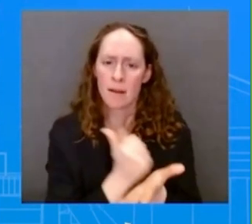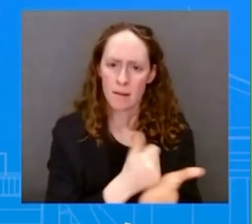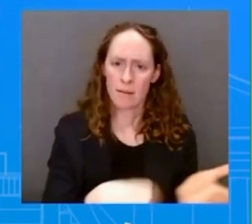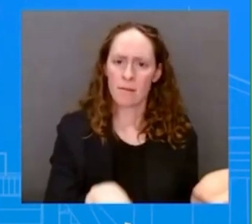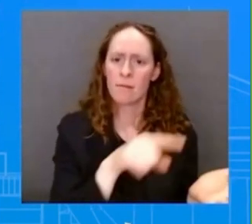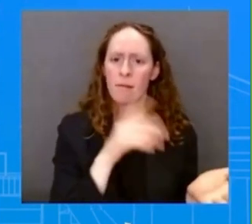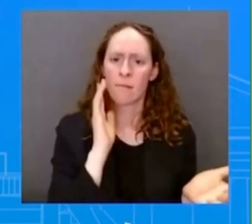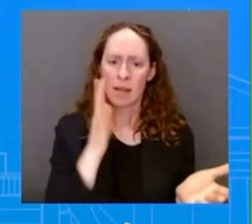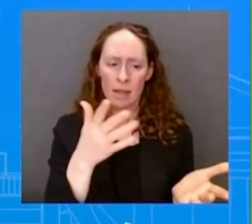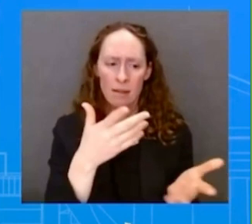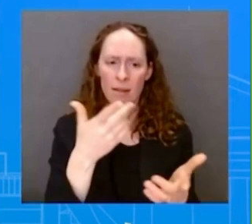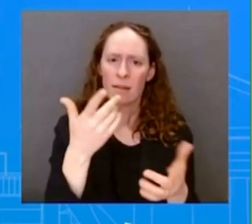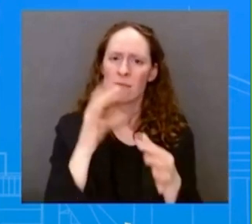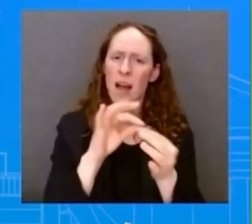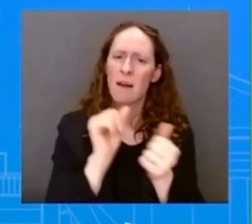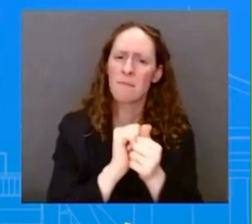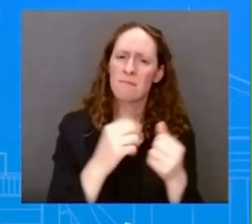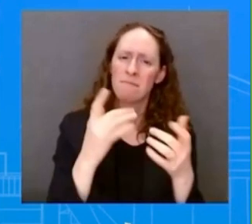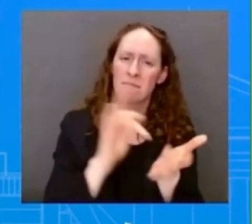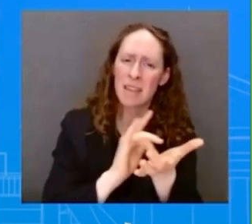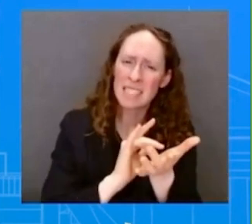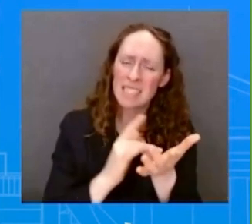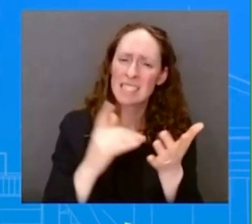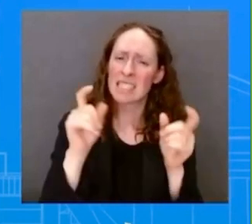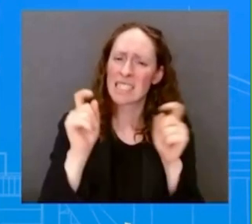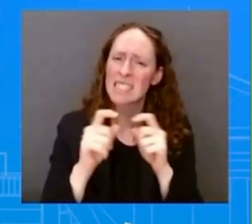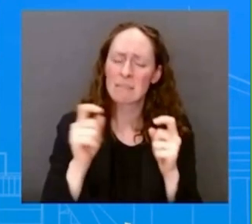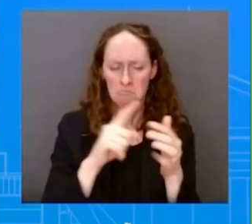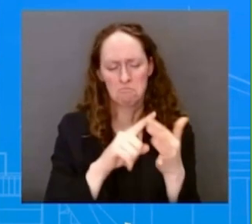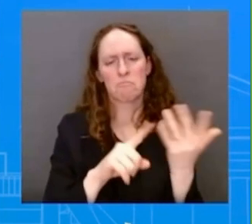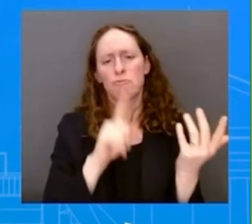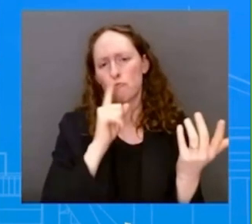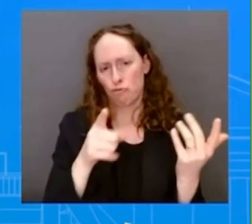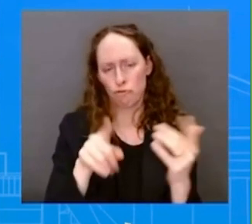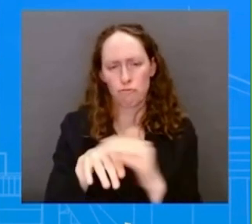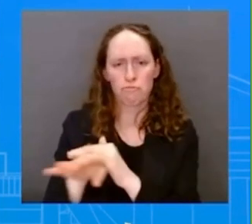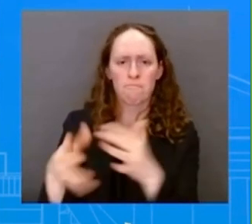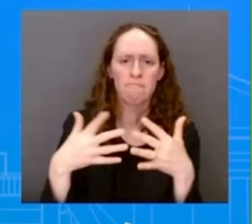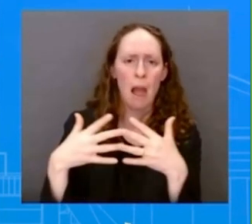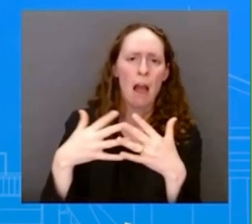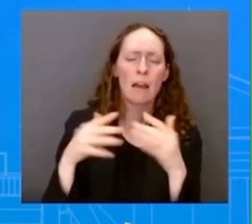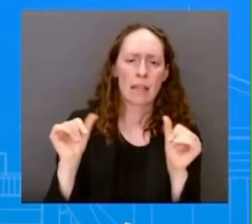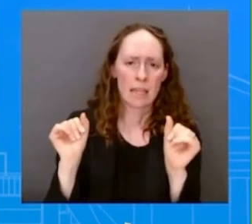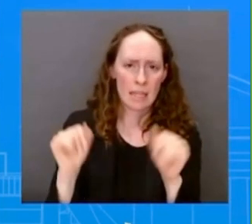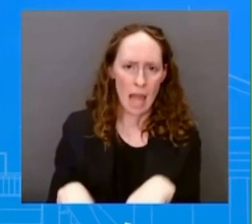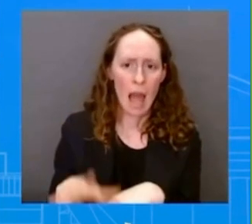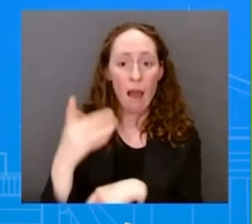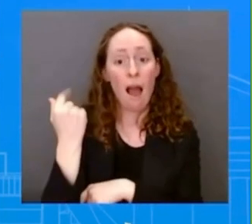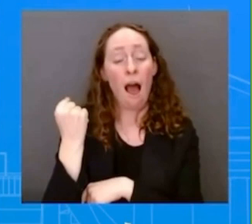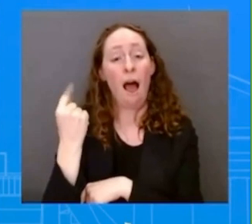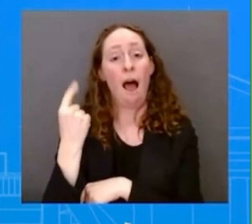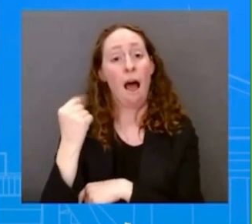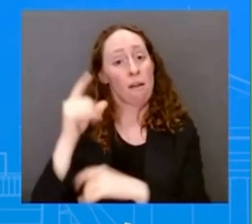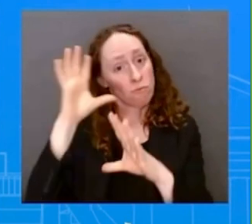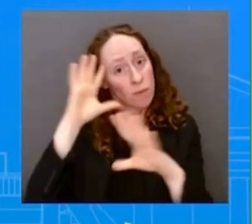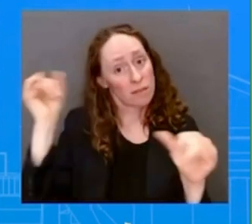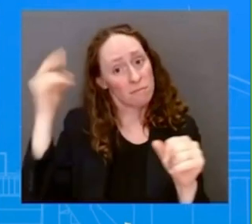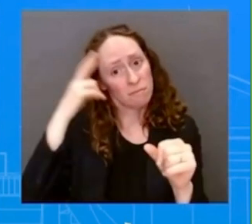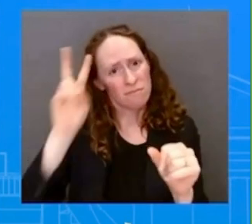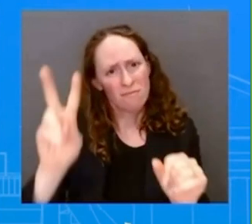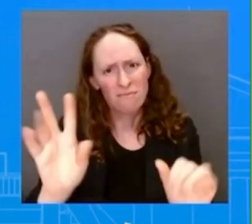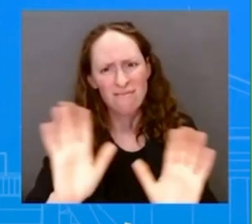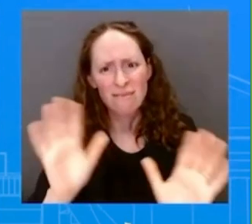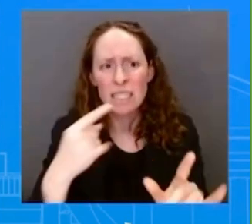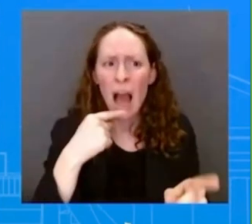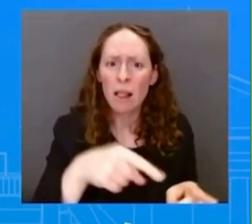but since the Mexican President said that this fire did start, um, as part of a protest when the migrants heard that they were going to be deported, is